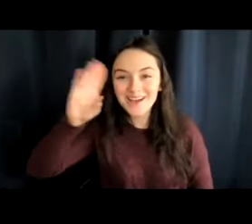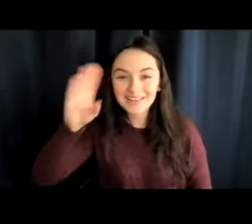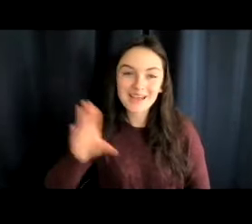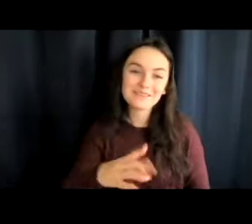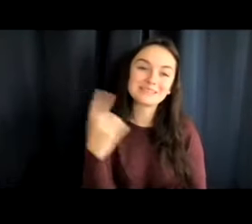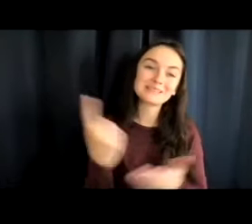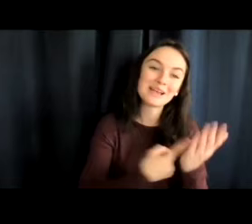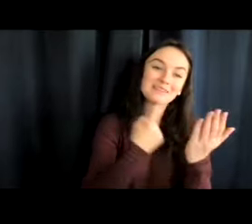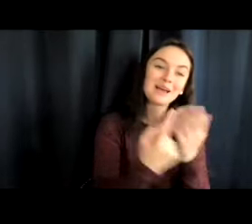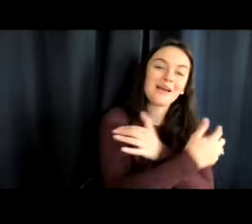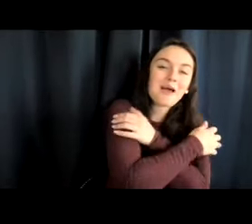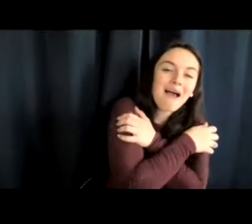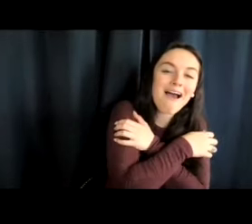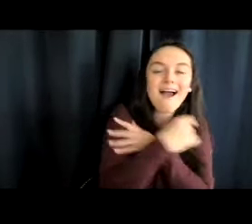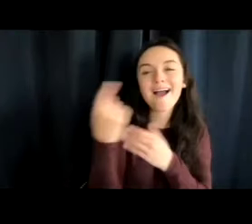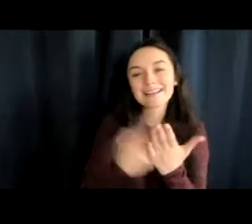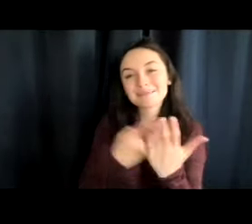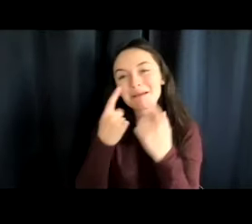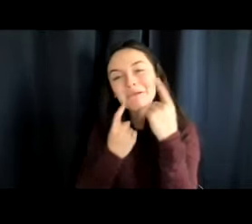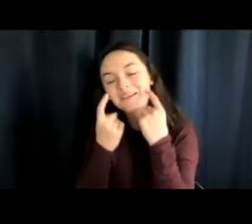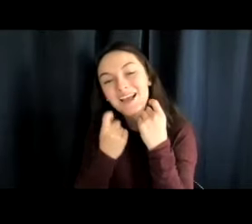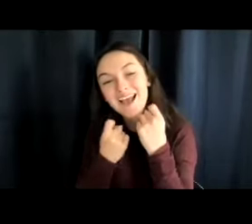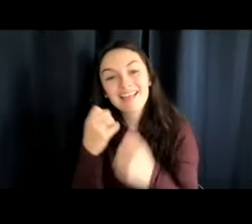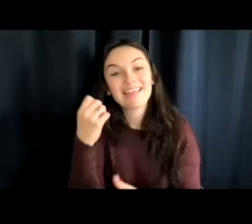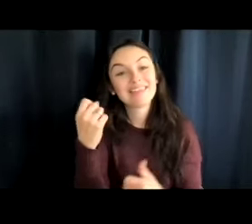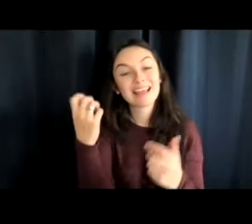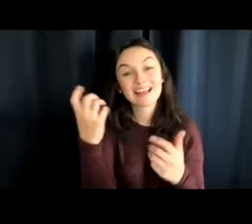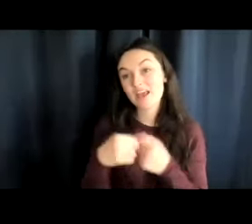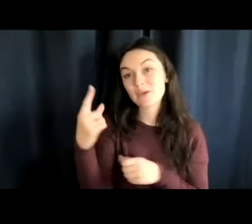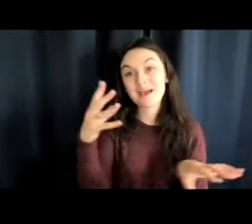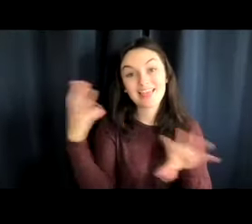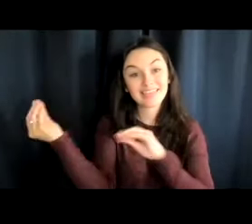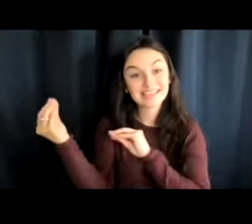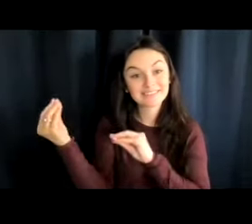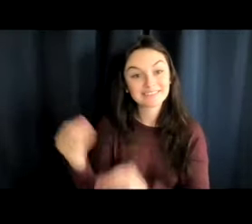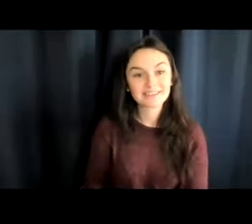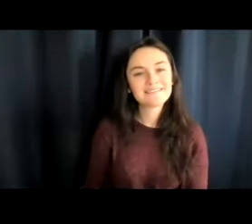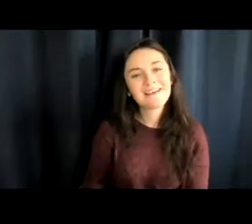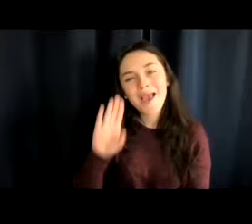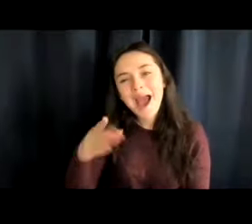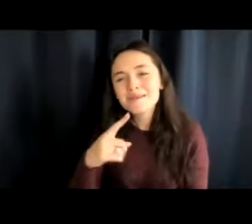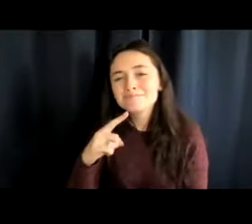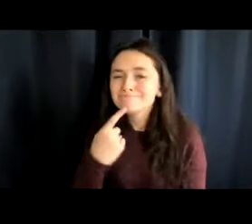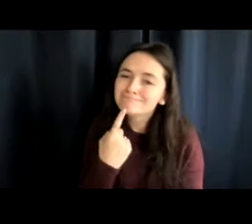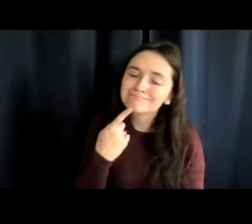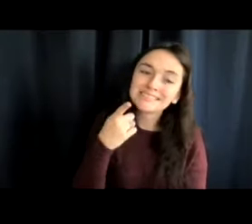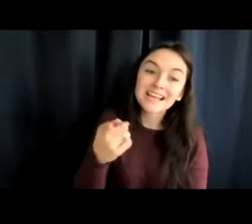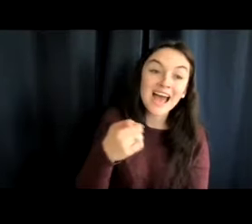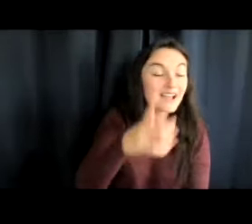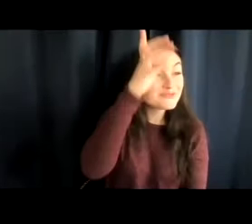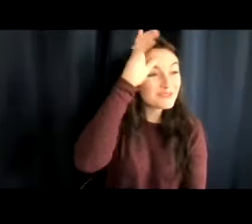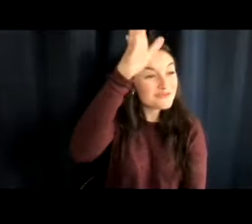hug. Sometimes they cry. Then everyone leaves. Hey, we missed you! Grandpa!